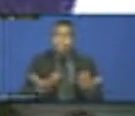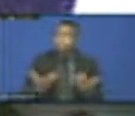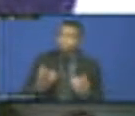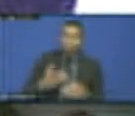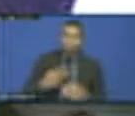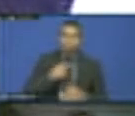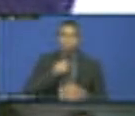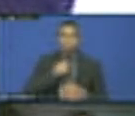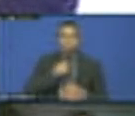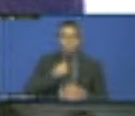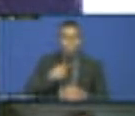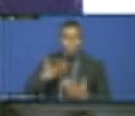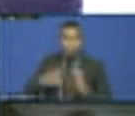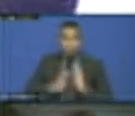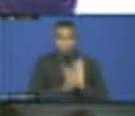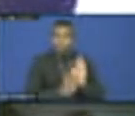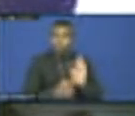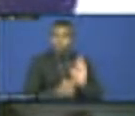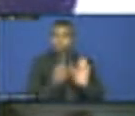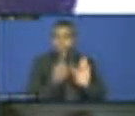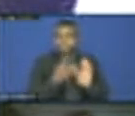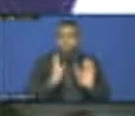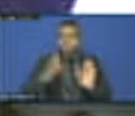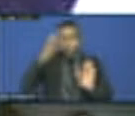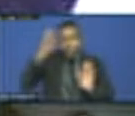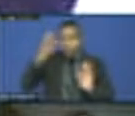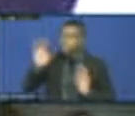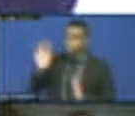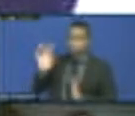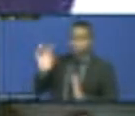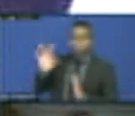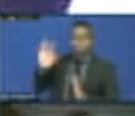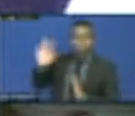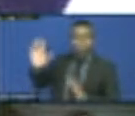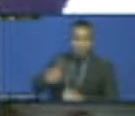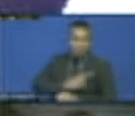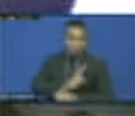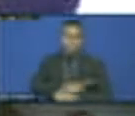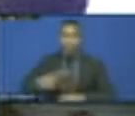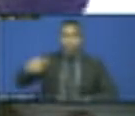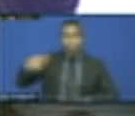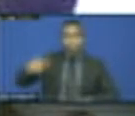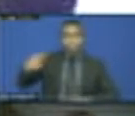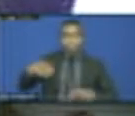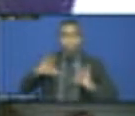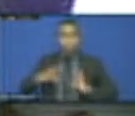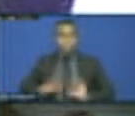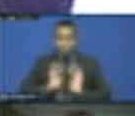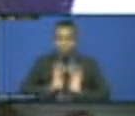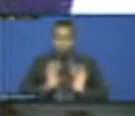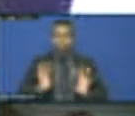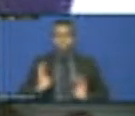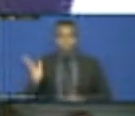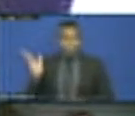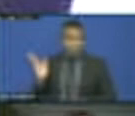project we have, which is the waste management in our municipality, before we came into office in 2018, there was